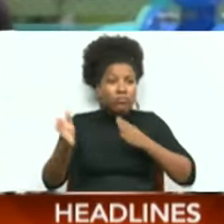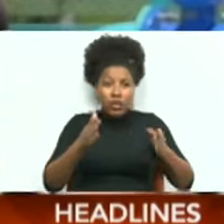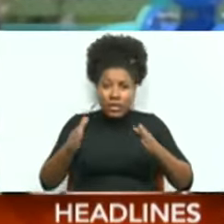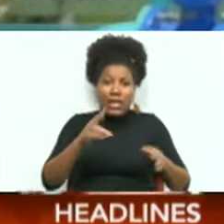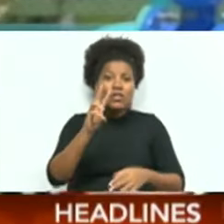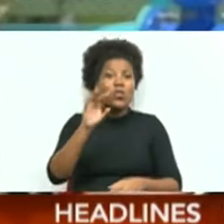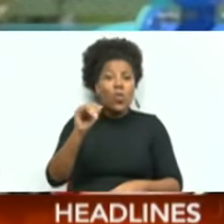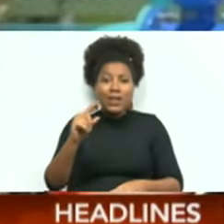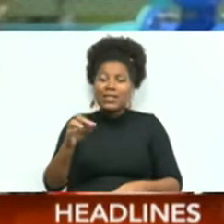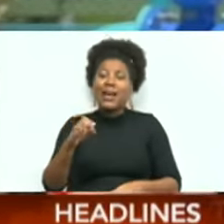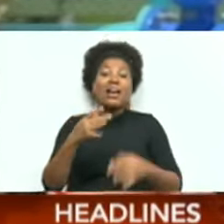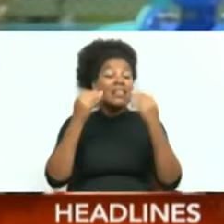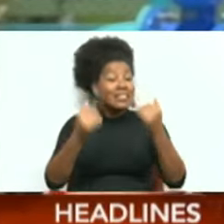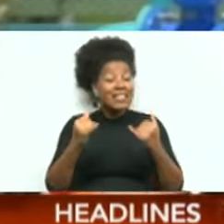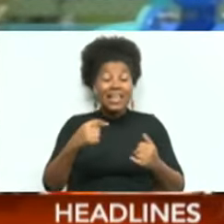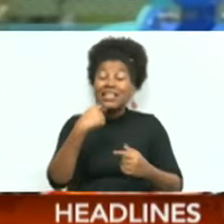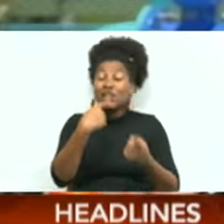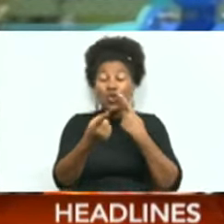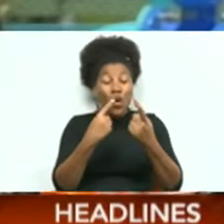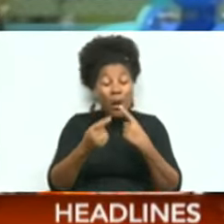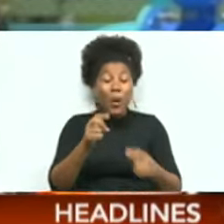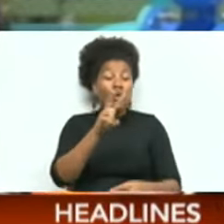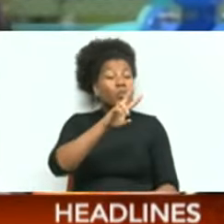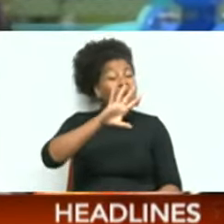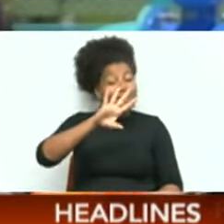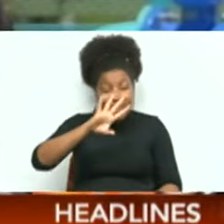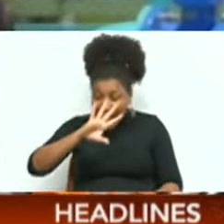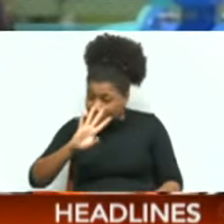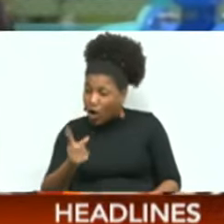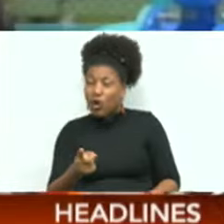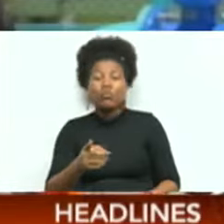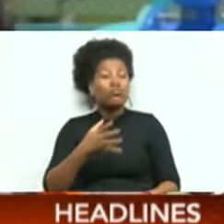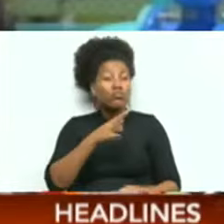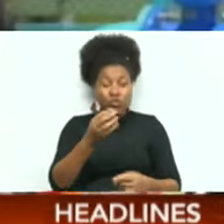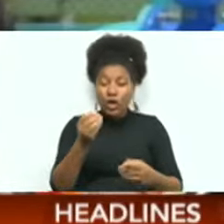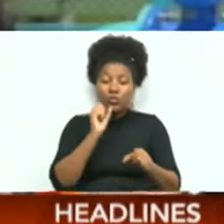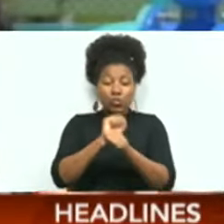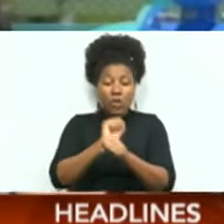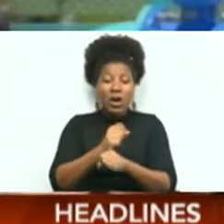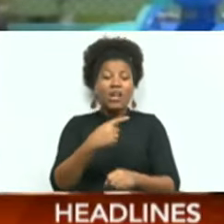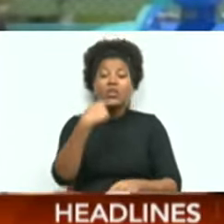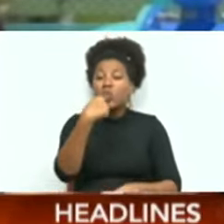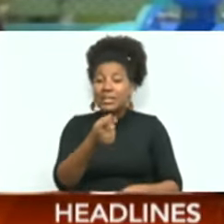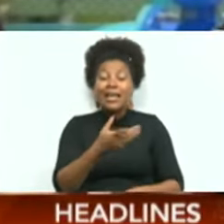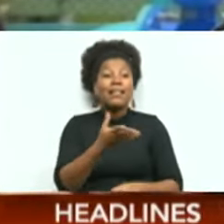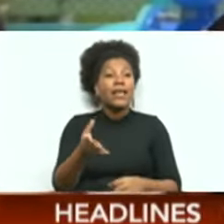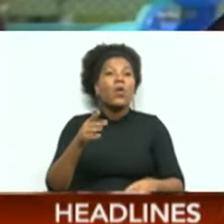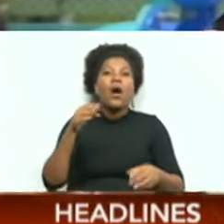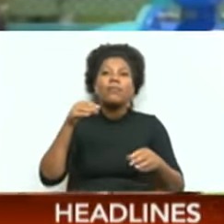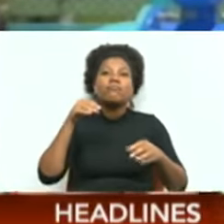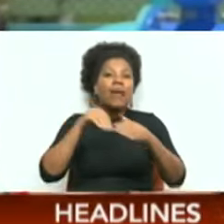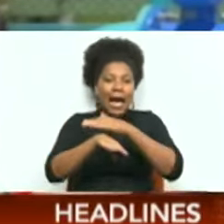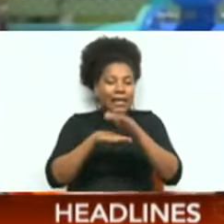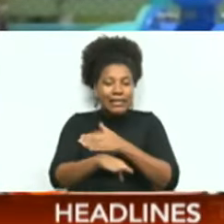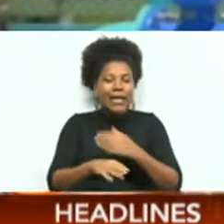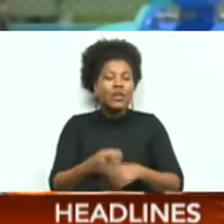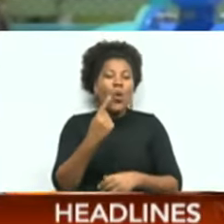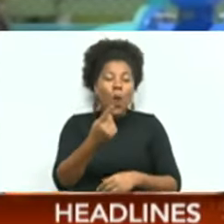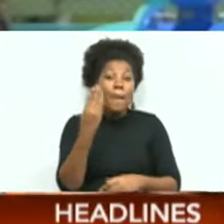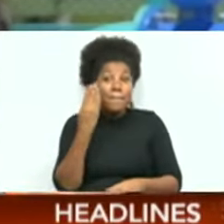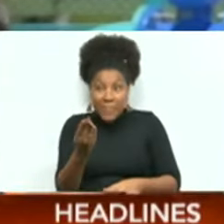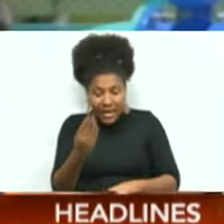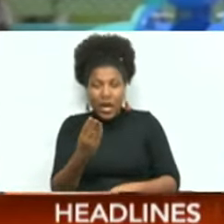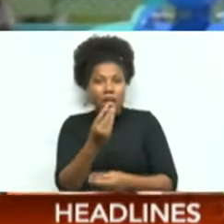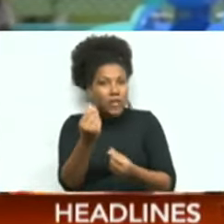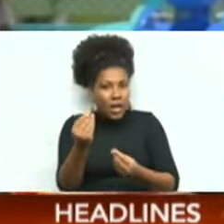about 2,500 workers. It is they who told the IDB to get access to $1 billion that they are going to restructure WASA